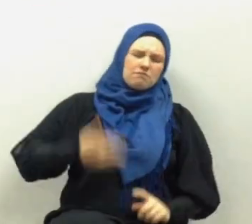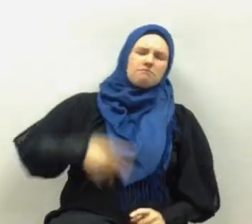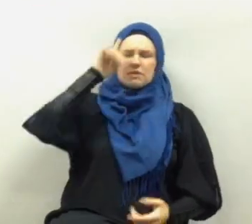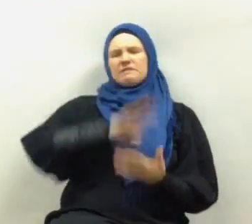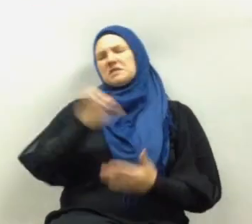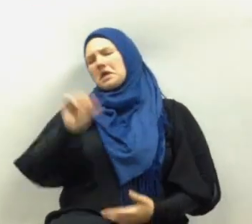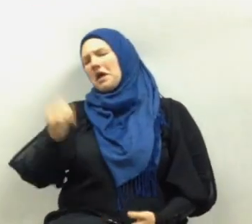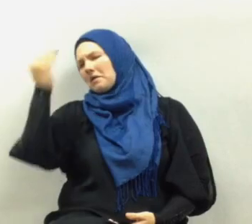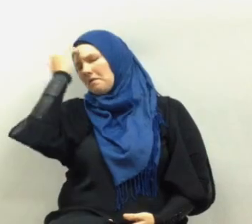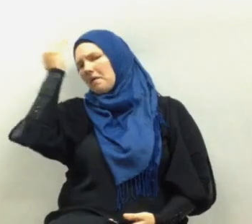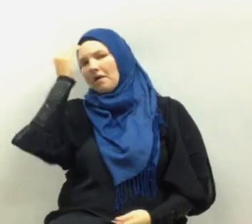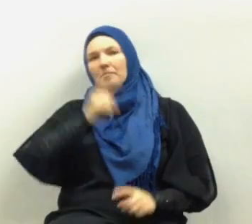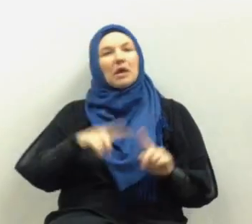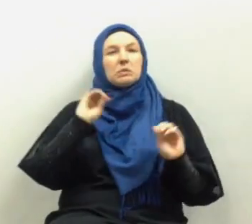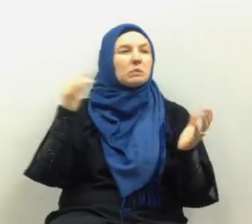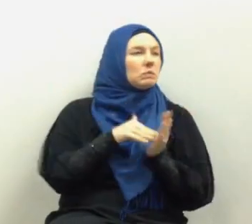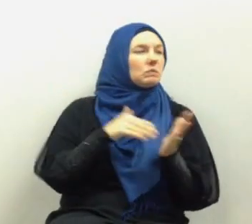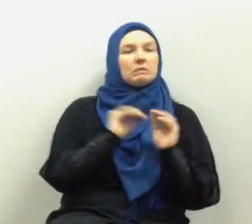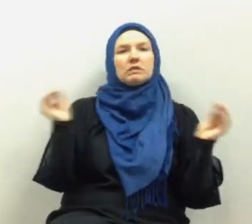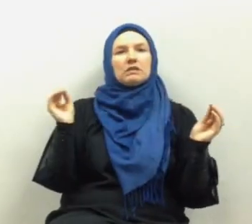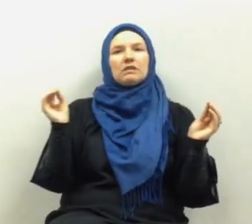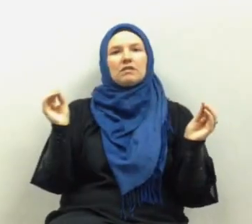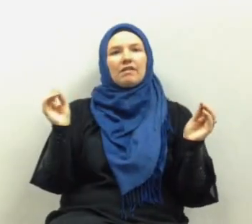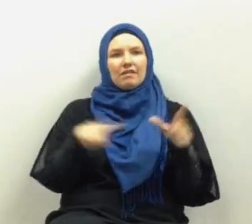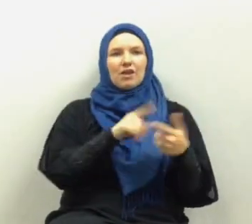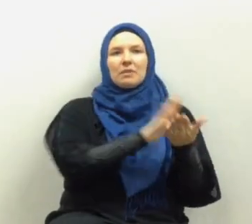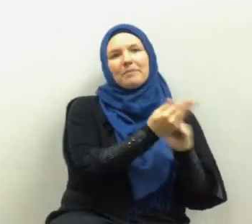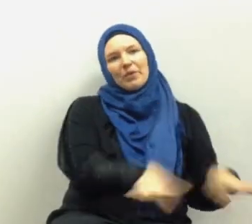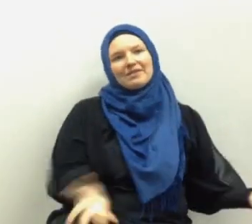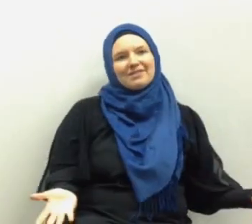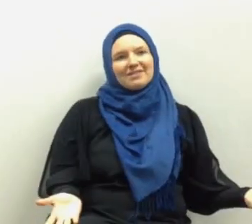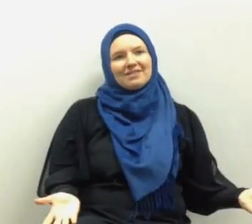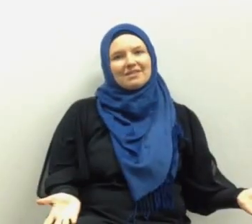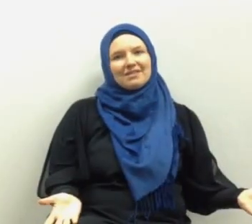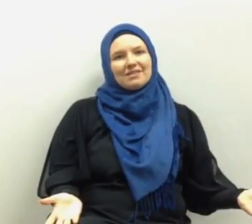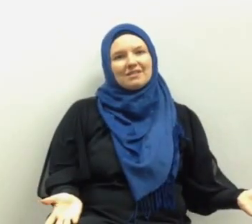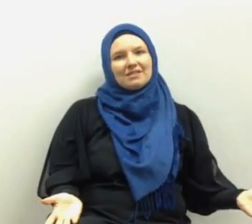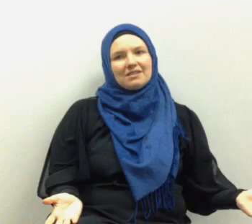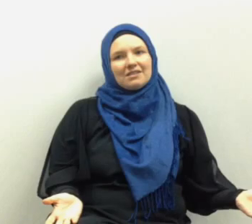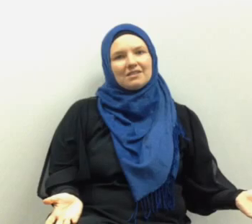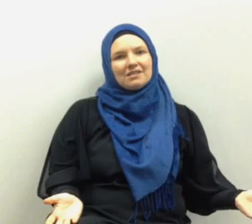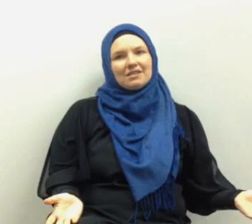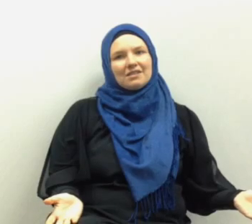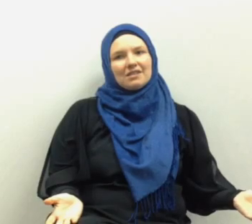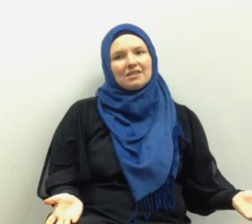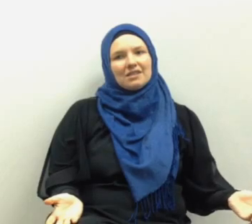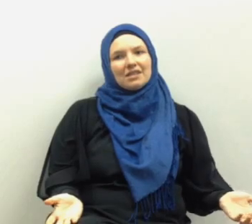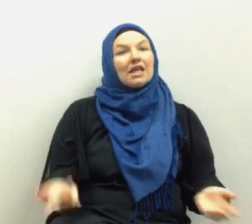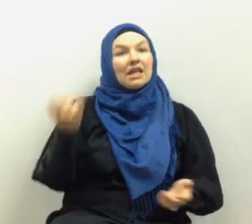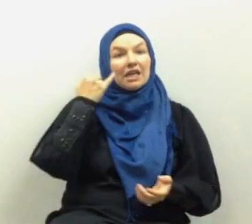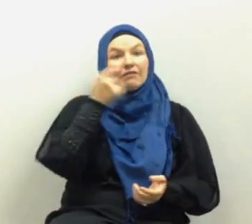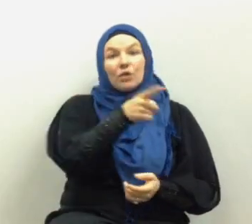don't study you don't know what you believe in you claim to believe and you study and you don't